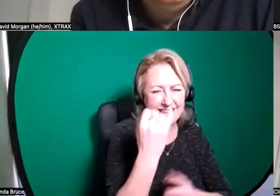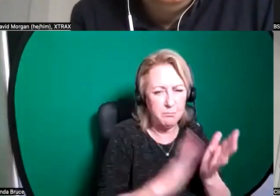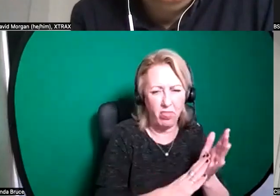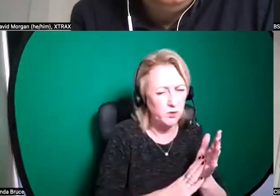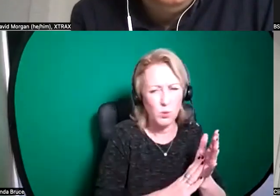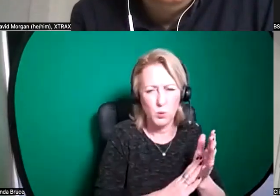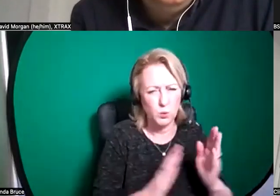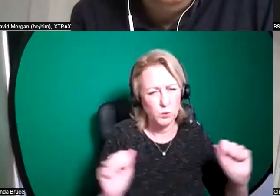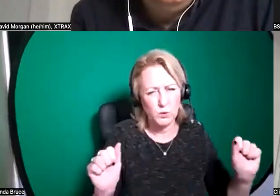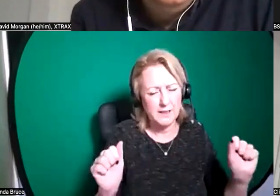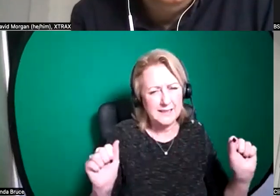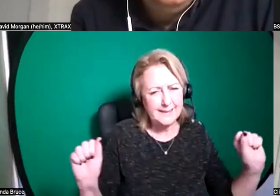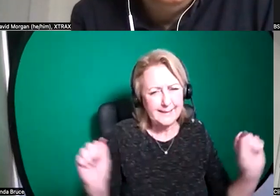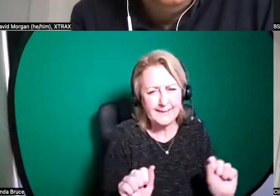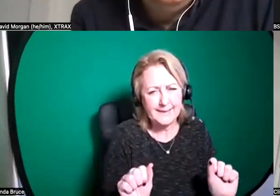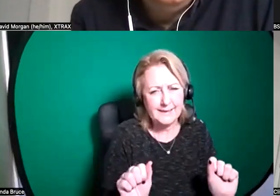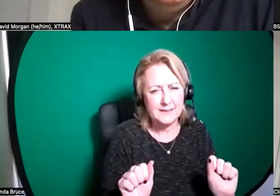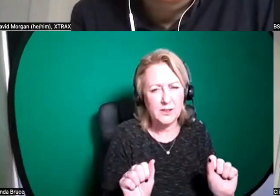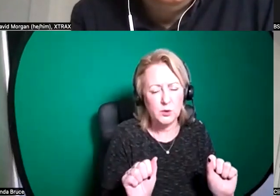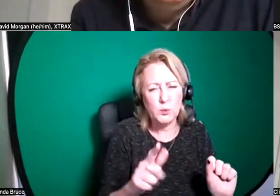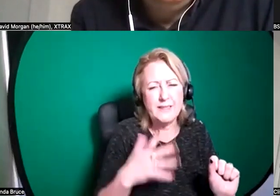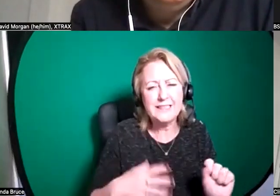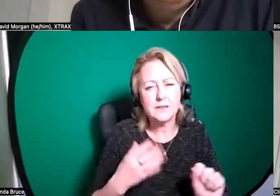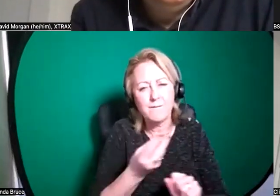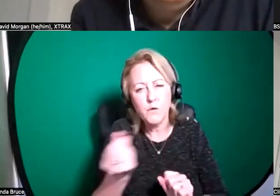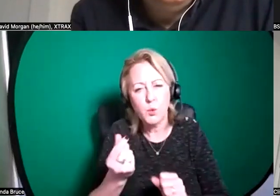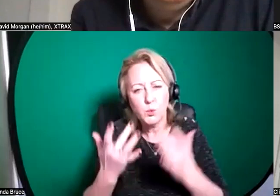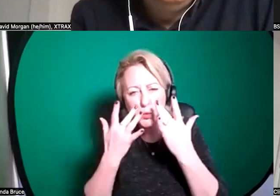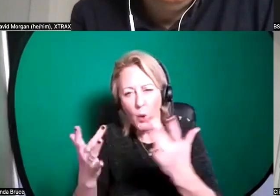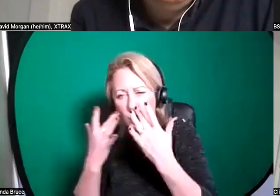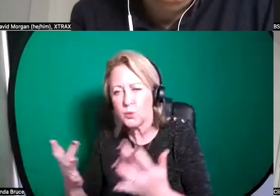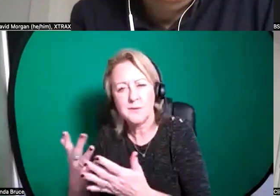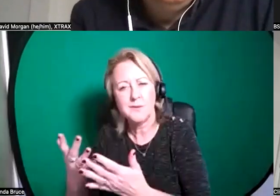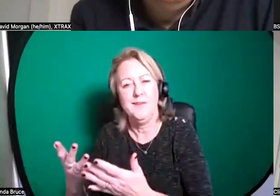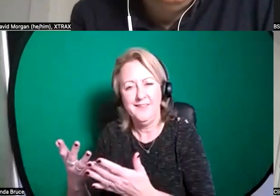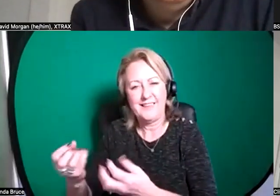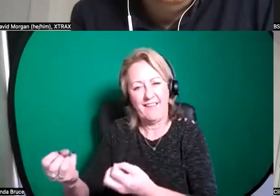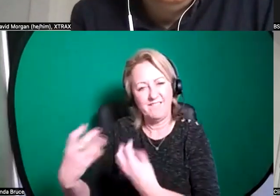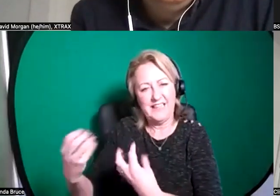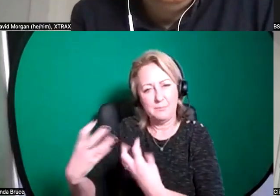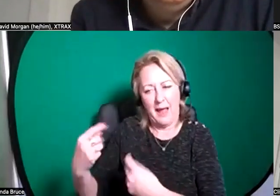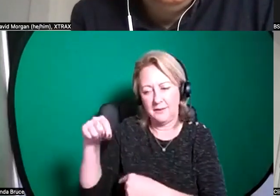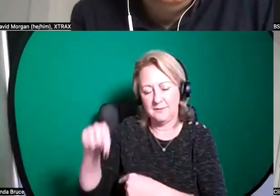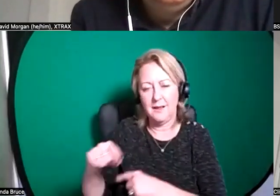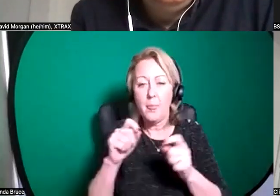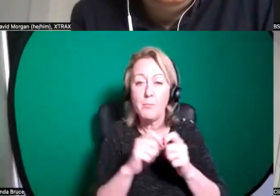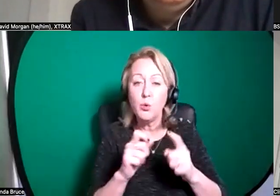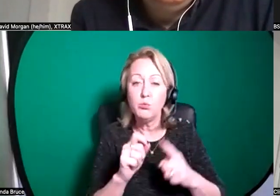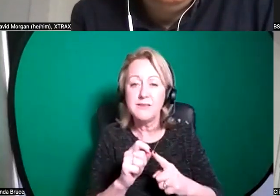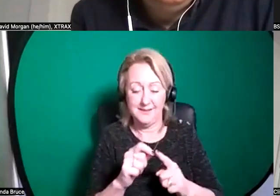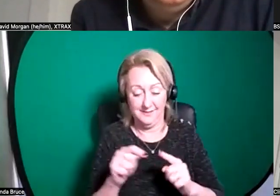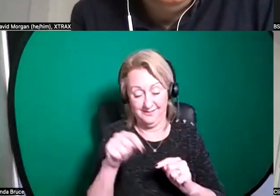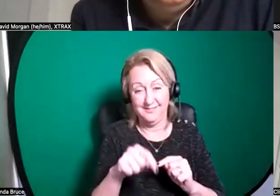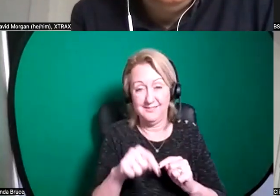you do need to have a few sharings gets feedback and what the blueprint process allows you is the chance to to